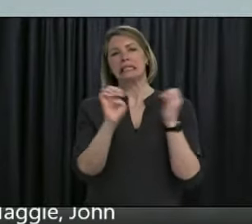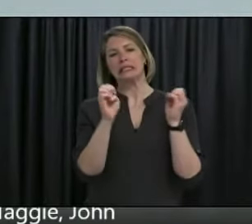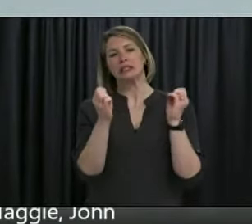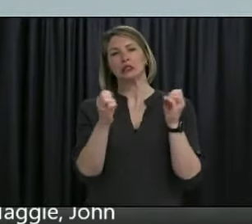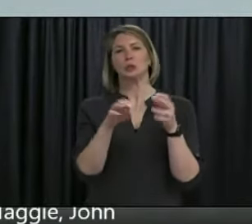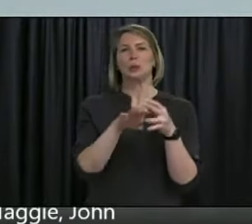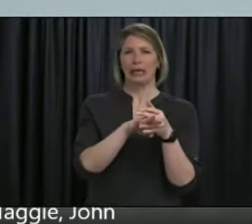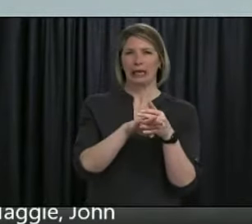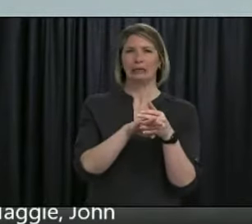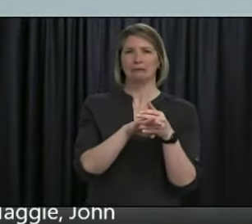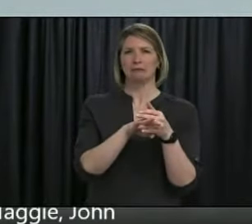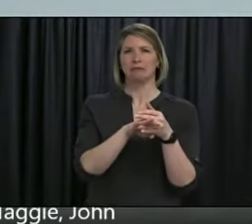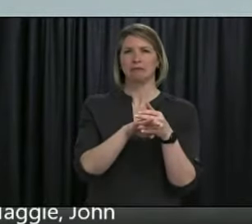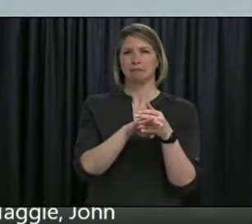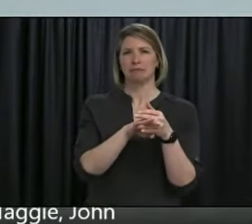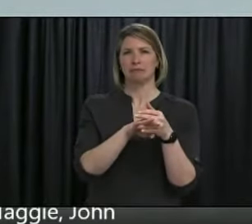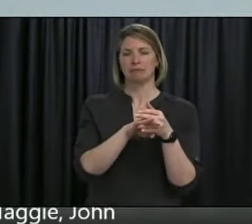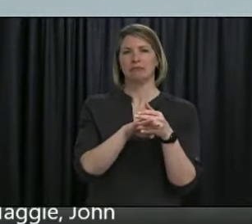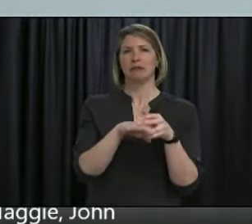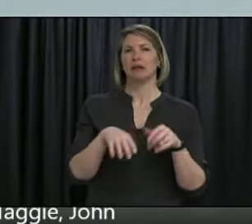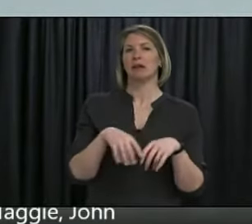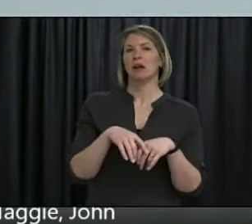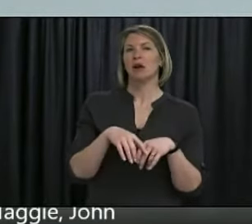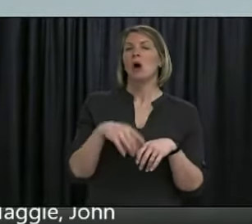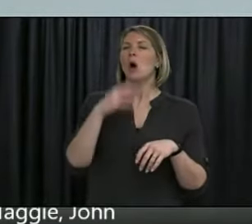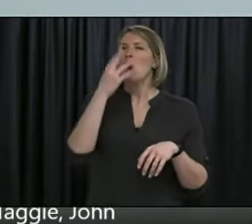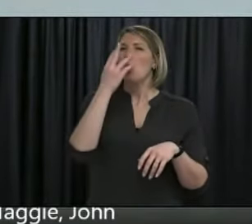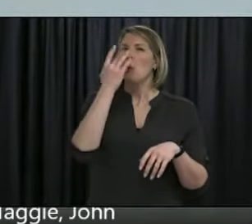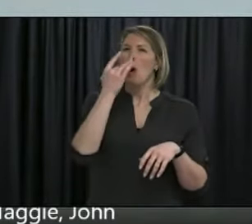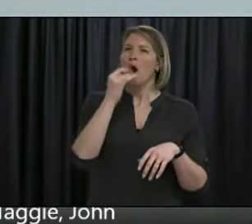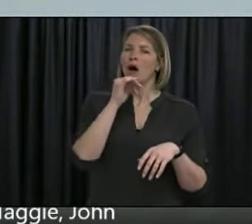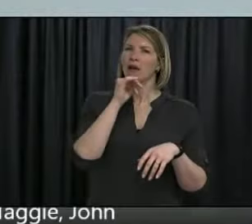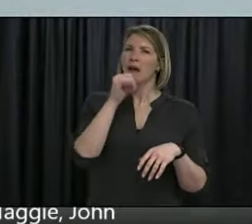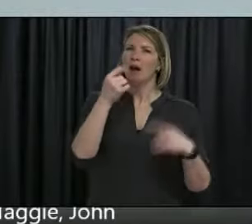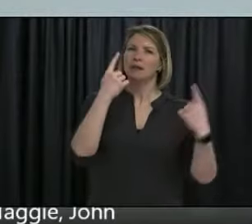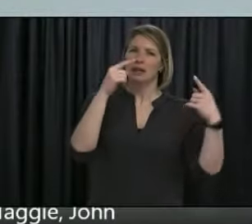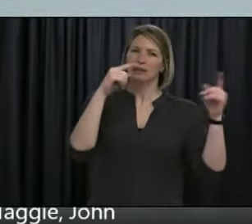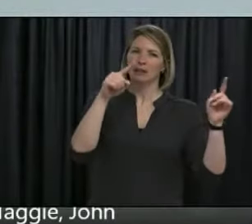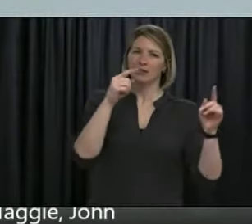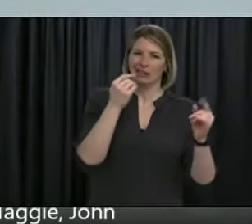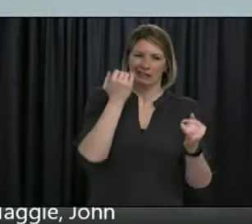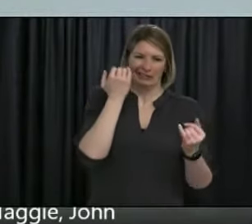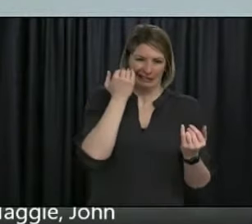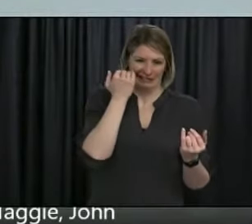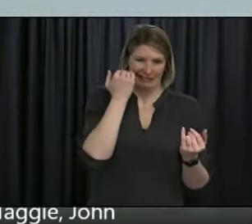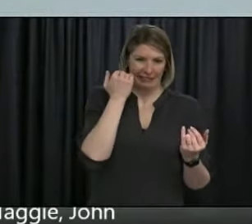idea of when exactly do you expect to reach that threshold and why didn't we reach it by the end of March as expected?